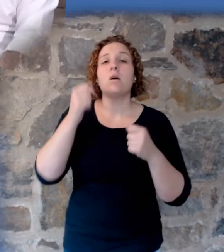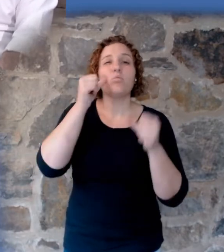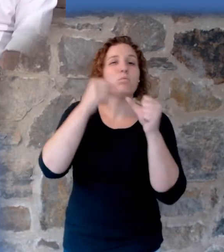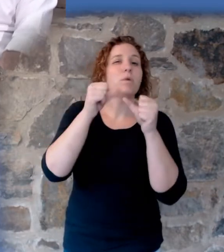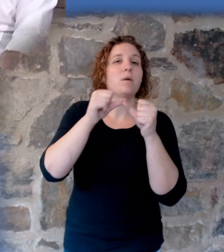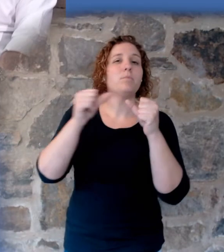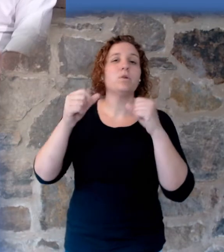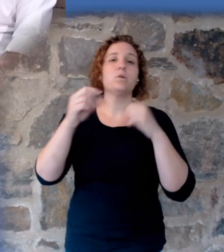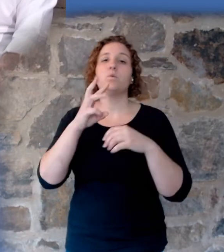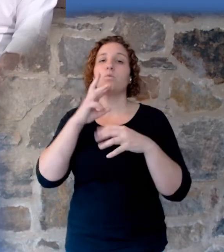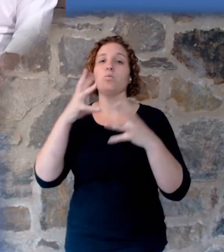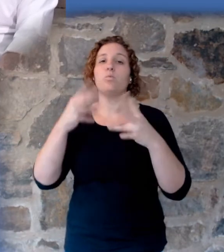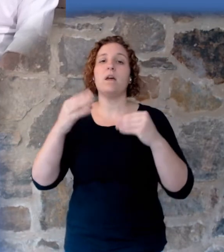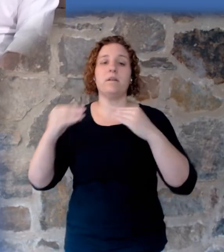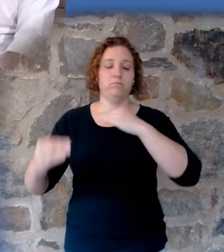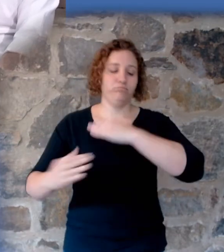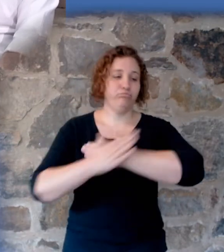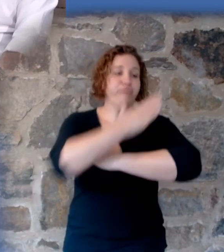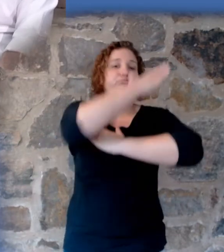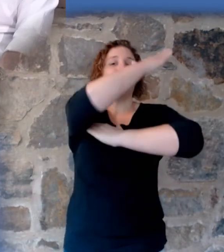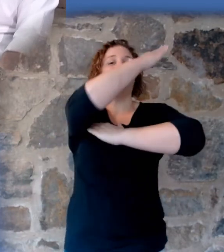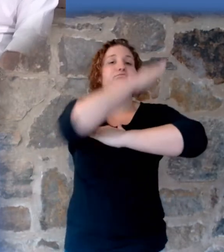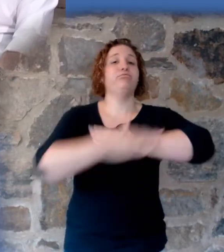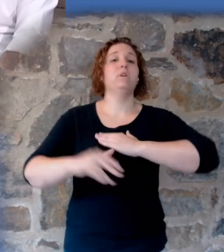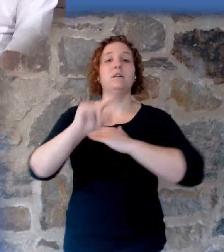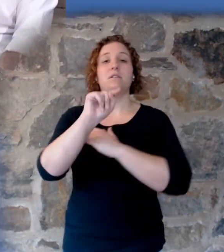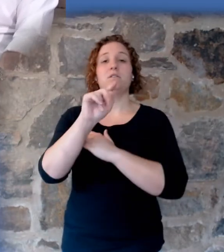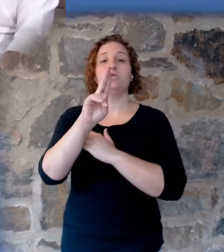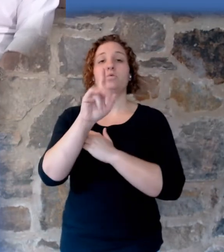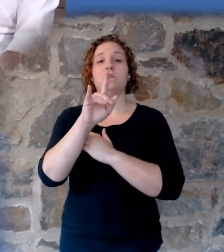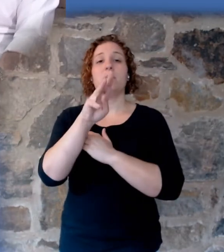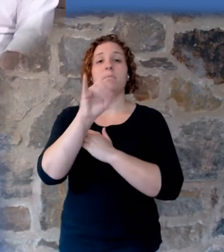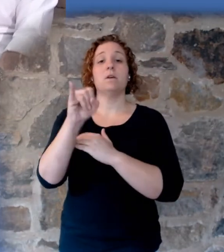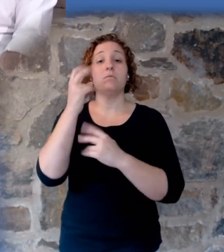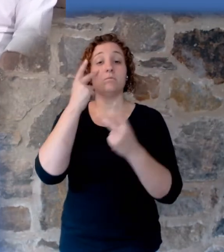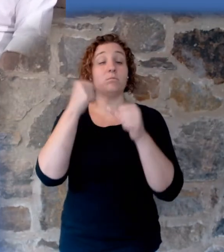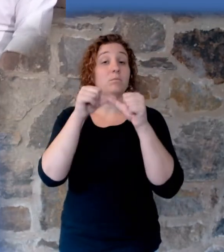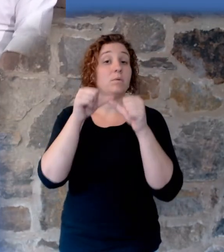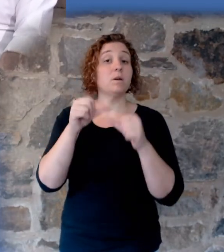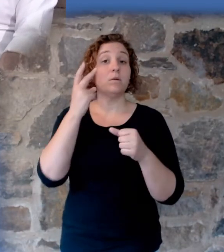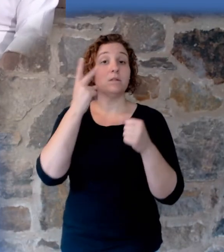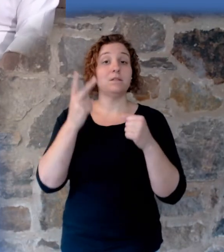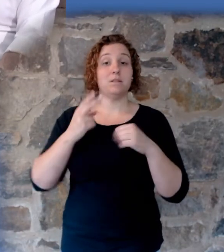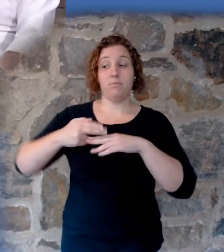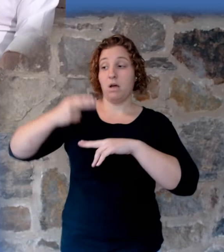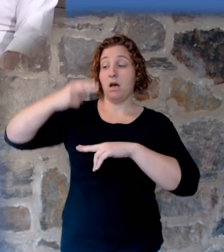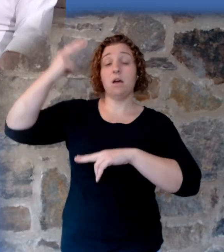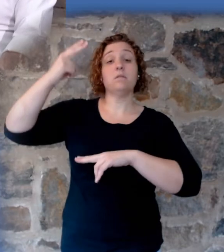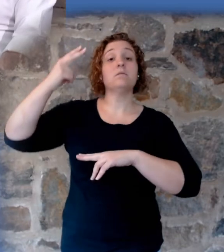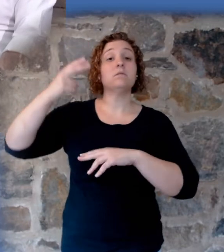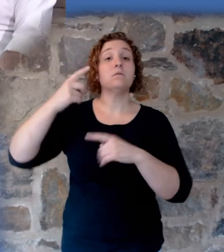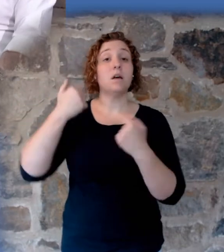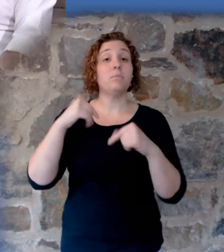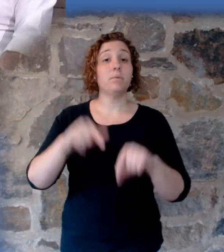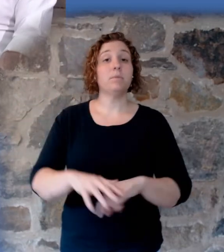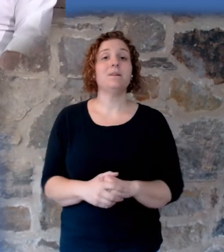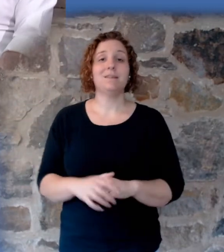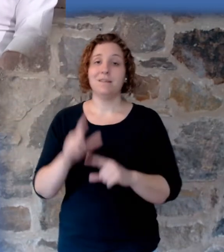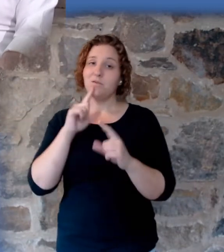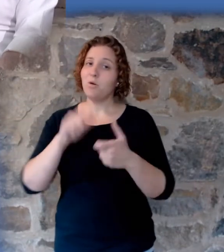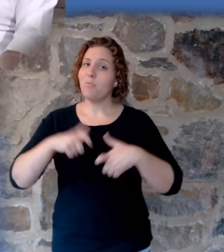showed you, there was a tsunami wave that came out of Mount St. Helens. Remember that in that video that showed the heights of them? So it was still a pretty big event.